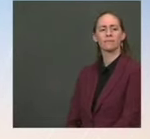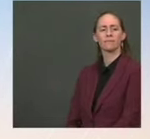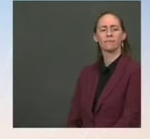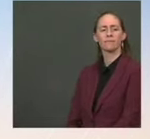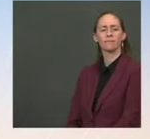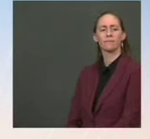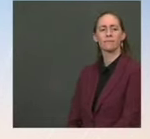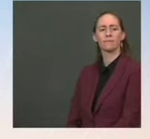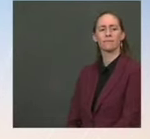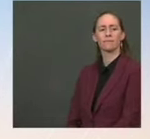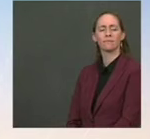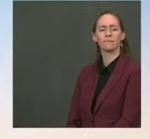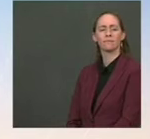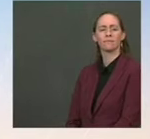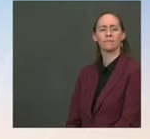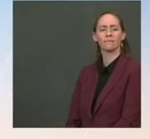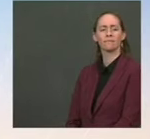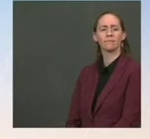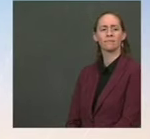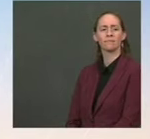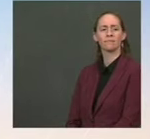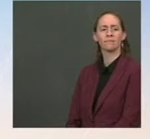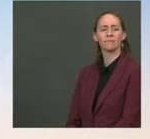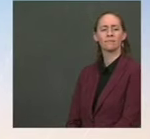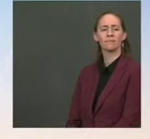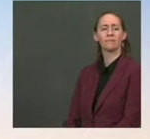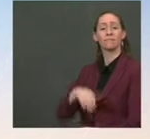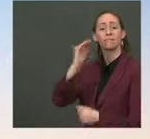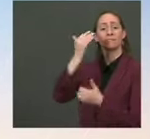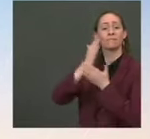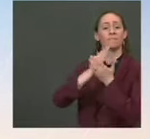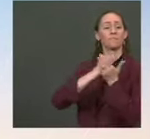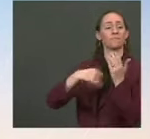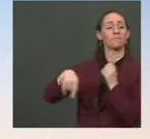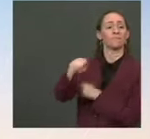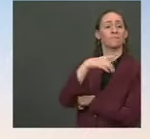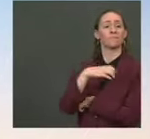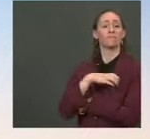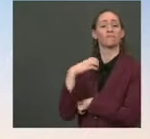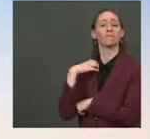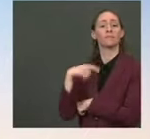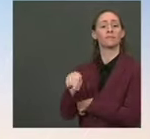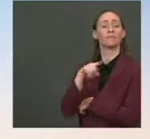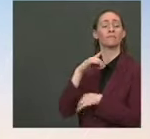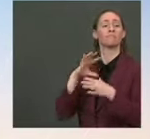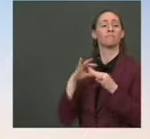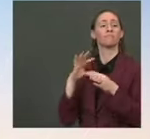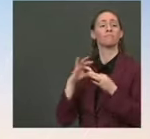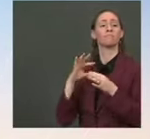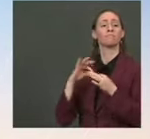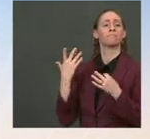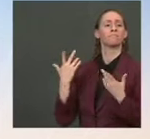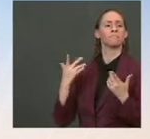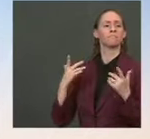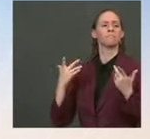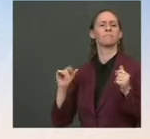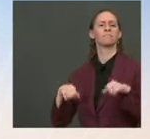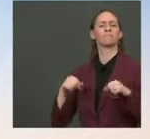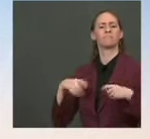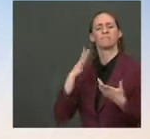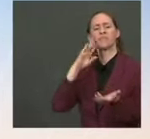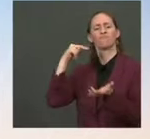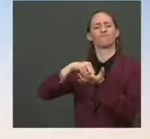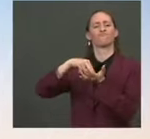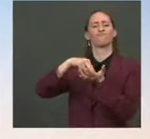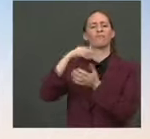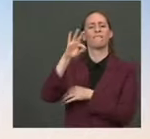Preventing a default is one of those examples that he's given. Is passing this bill one of those things? And does he want to see quicker, faster,